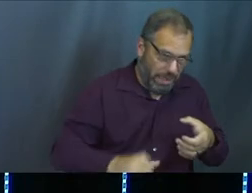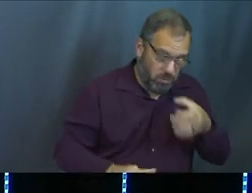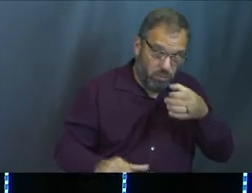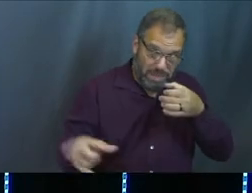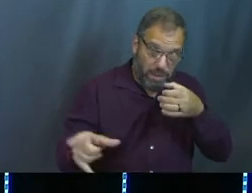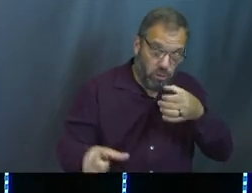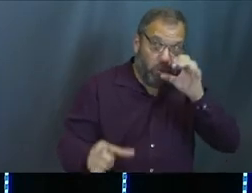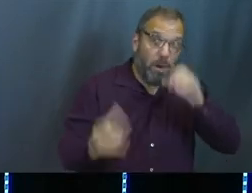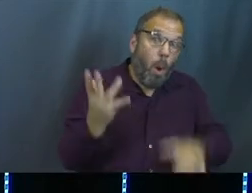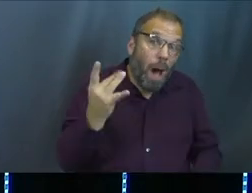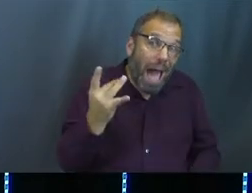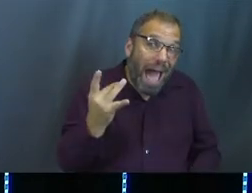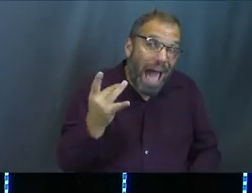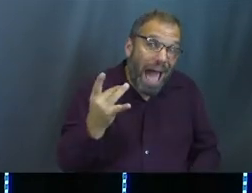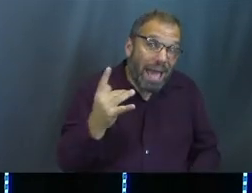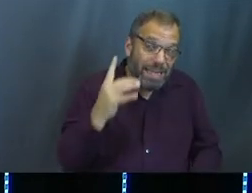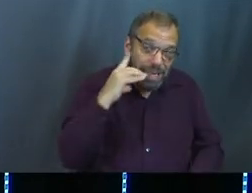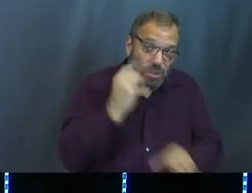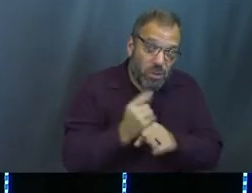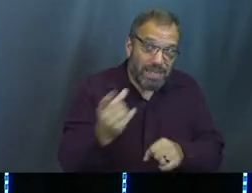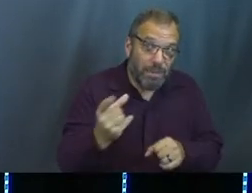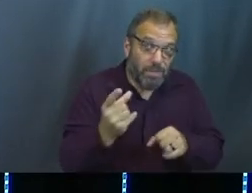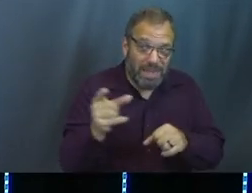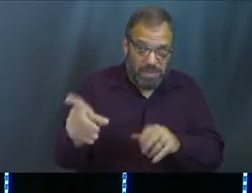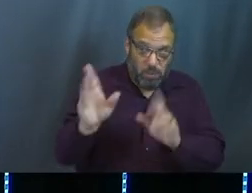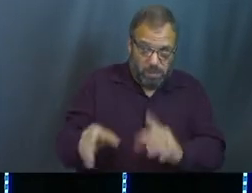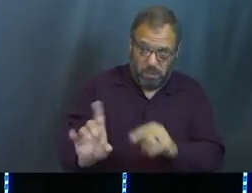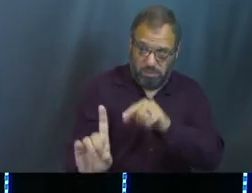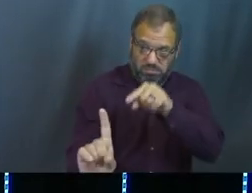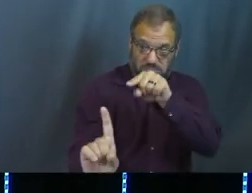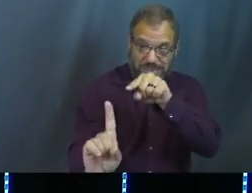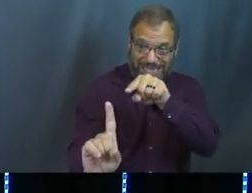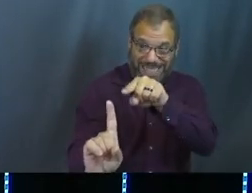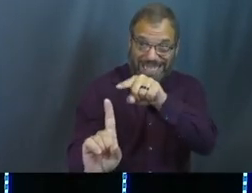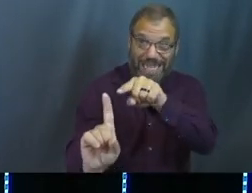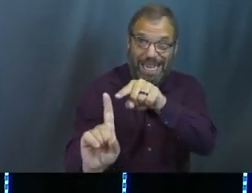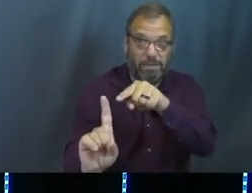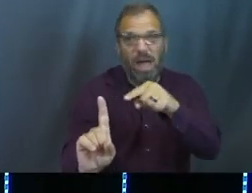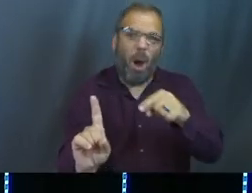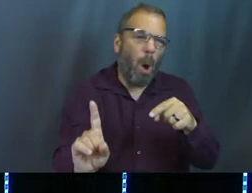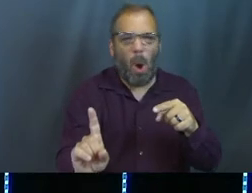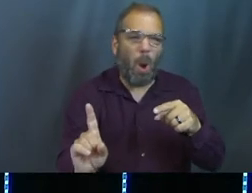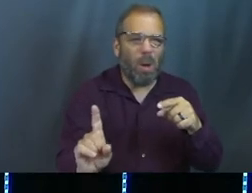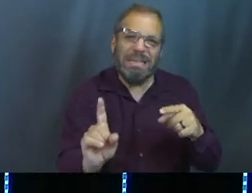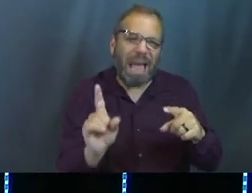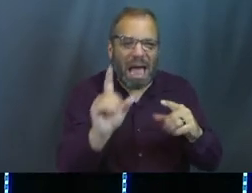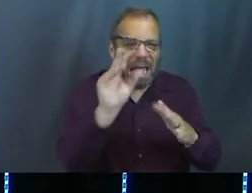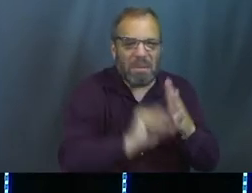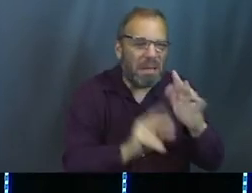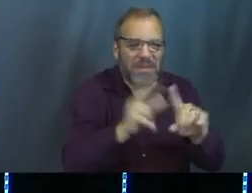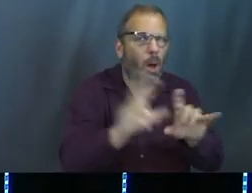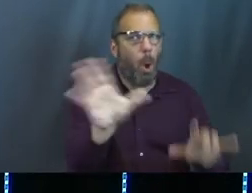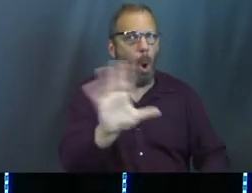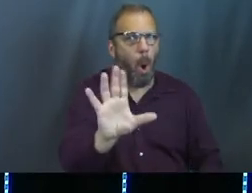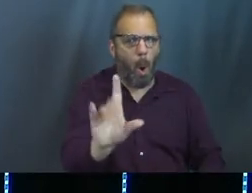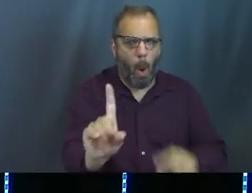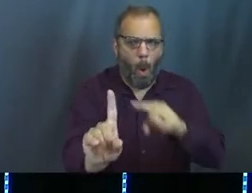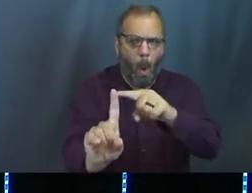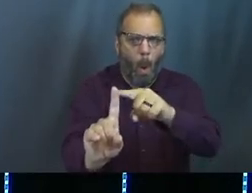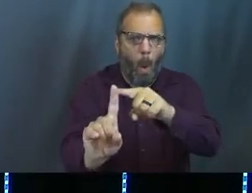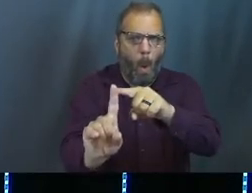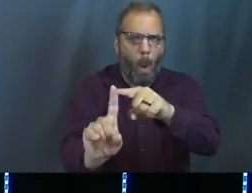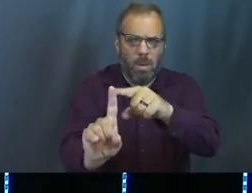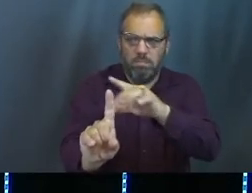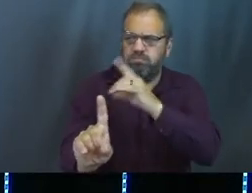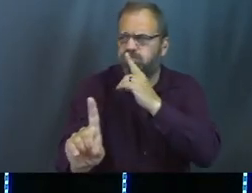this is they needed somebody that they could trust. So this was an appointed person. It wasn't like, just turn in some applications and we'll see. It was like, no, no, no. This is somebody